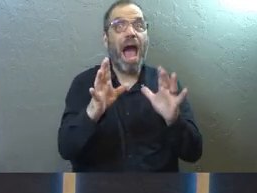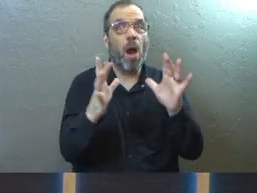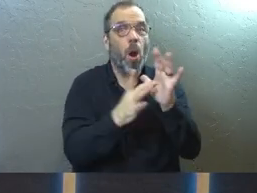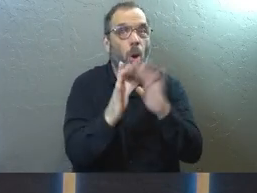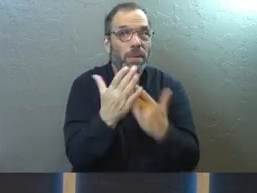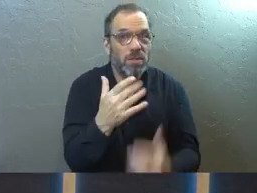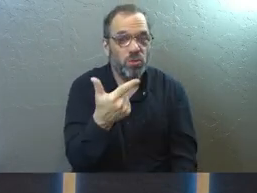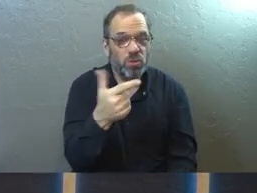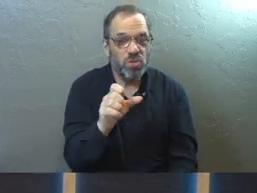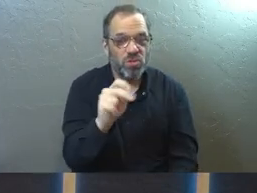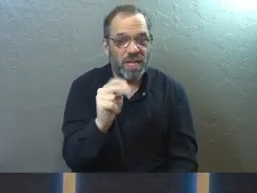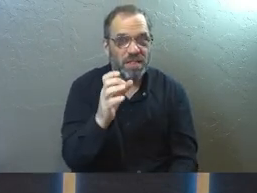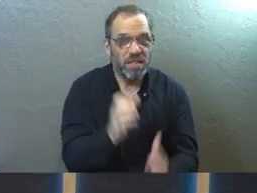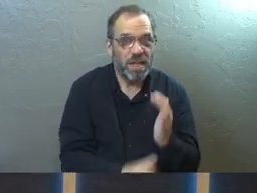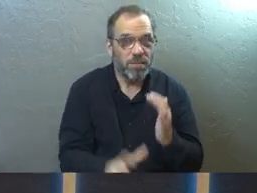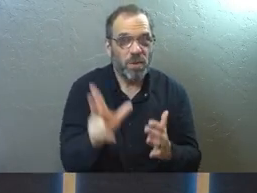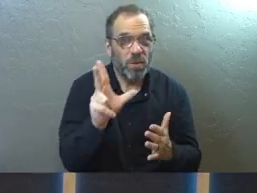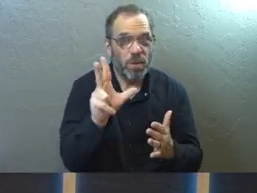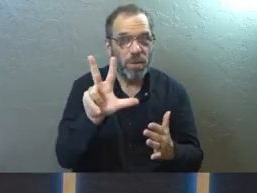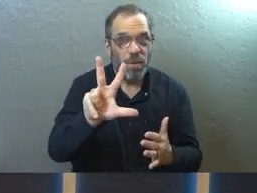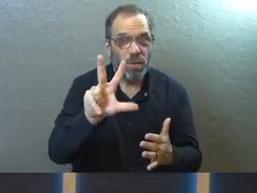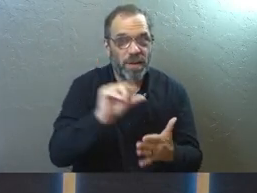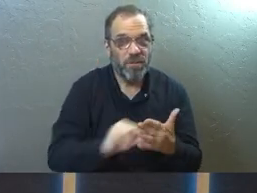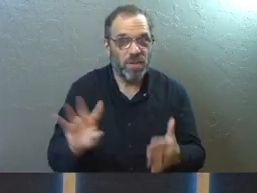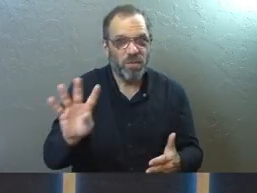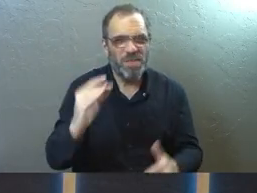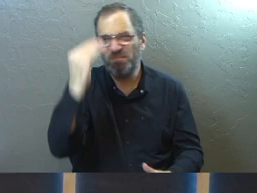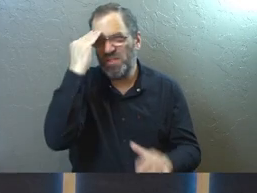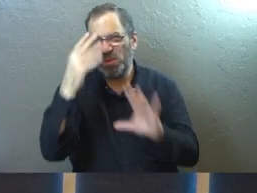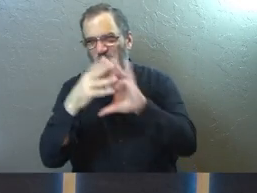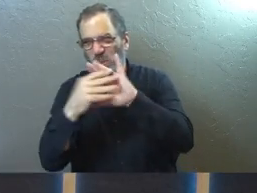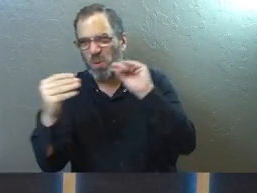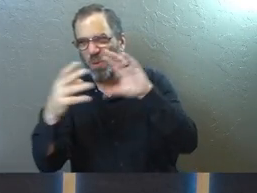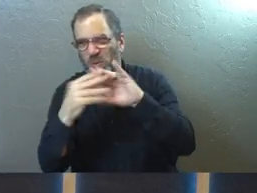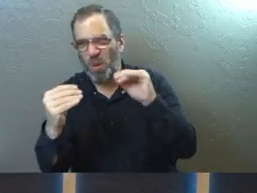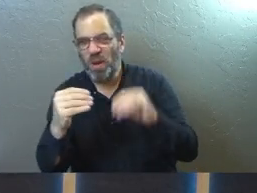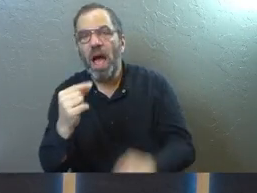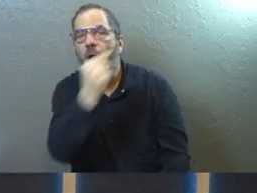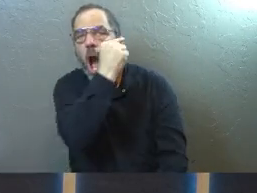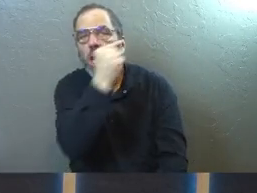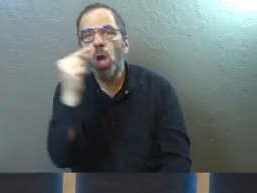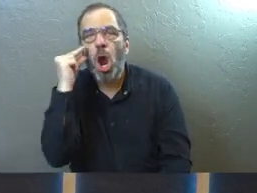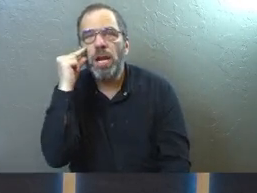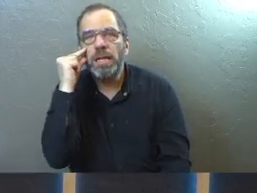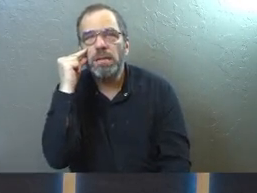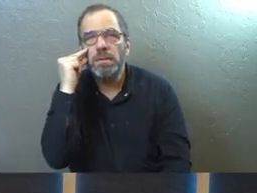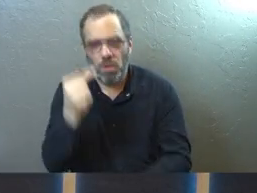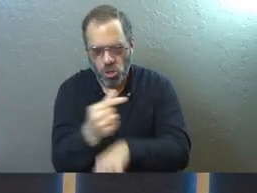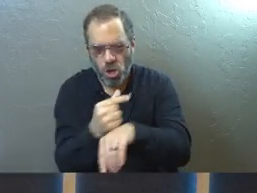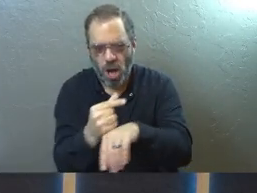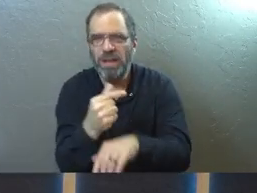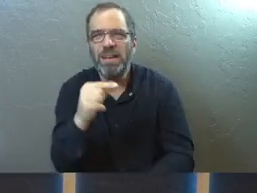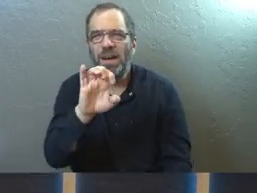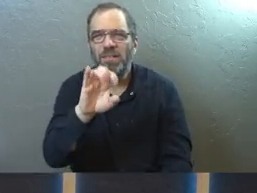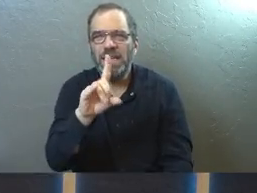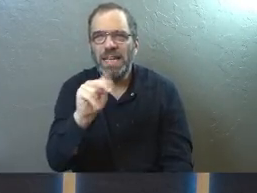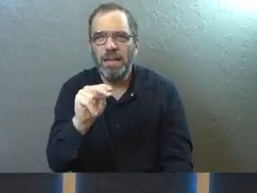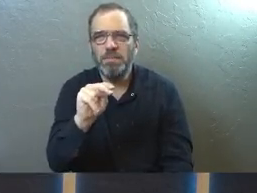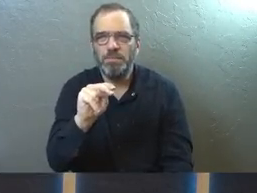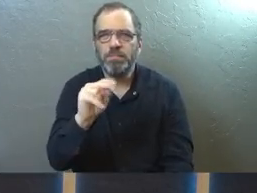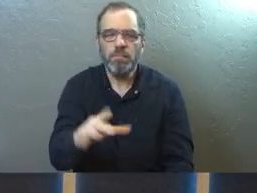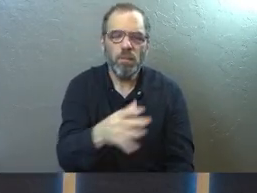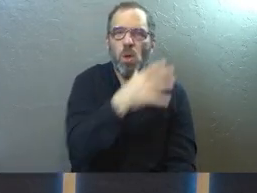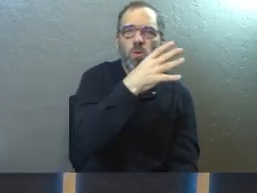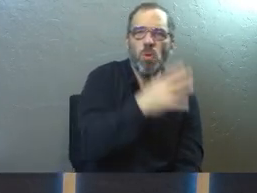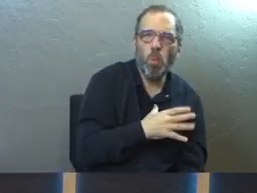3 verse 4. And this is a familiar scene. This is in the garden of Eden and the woman and the